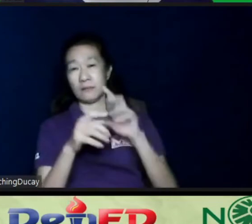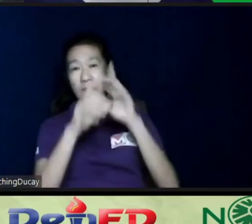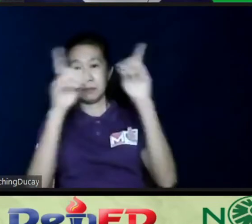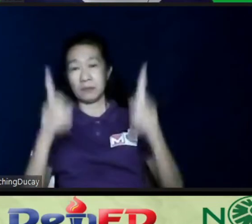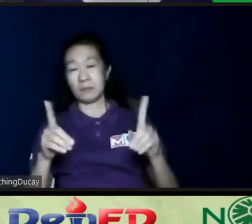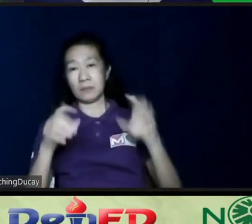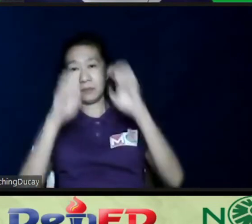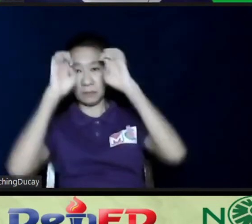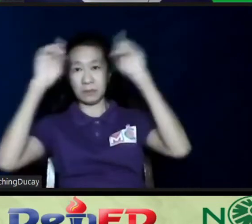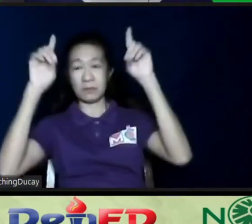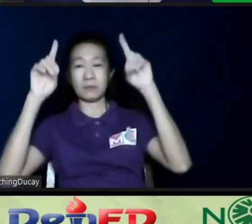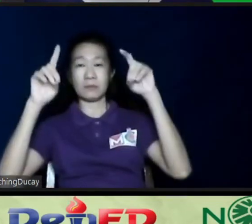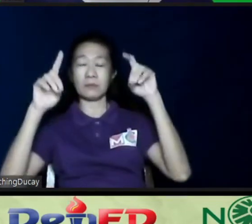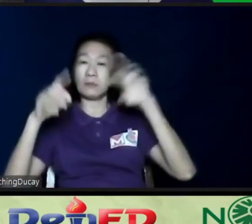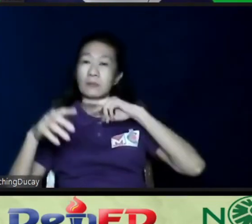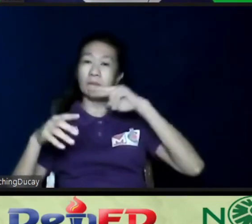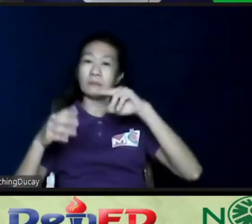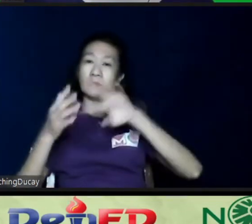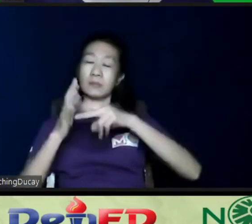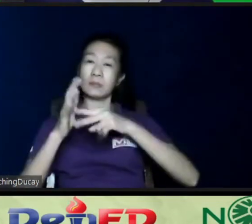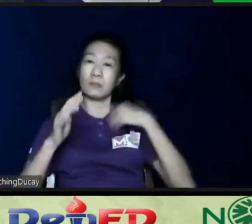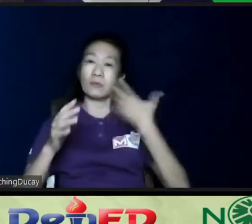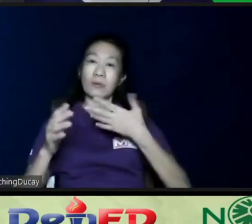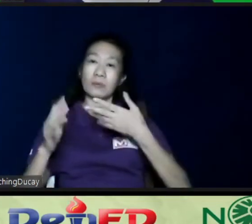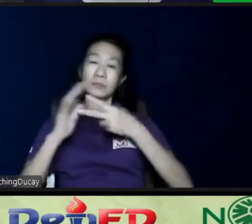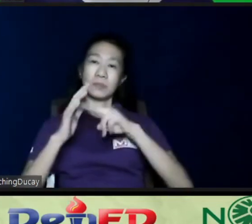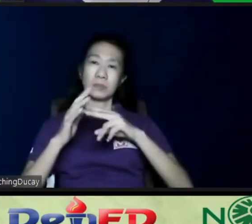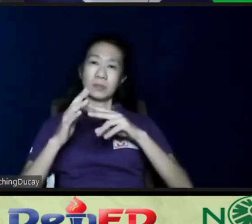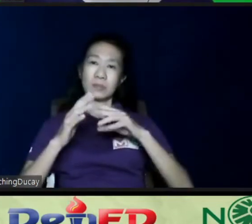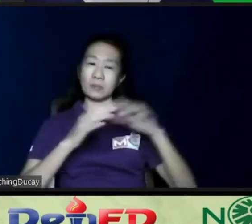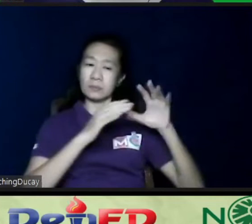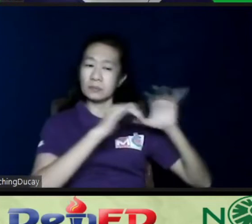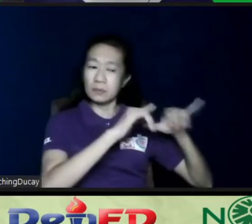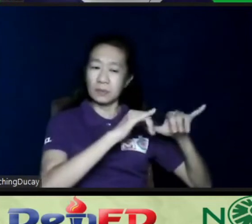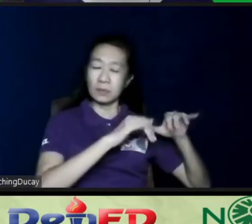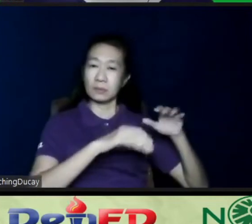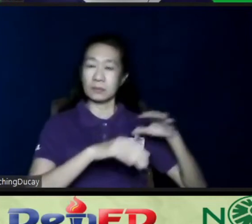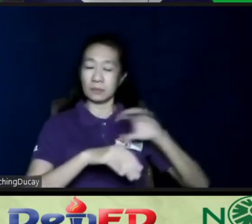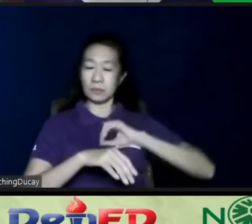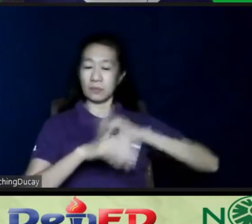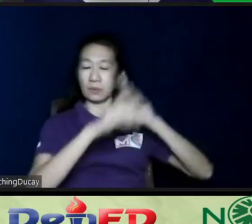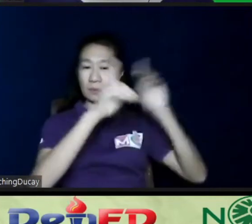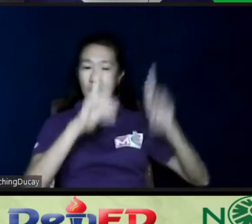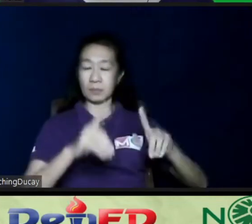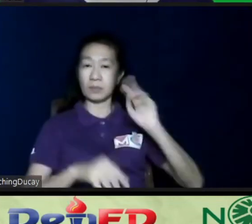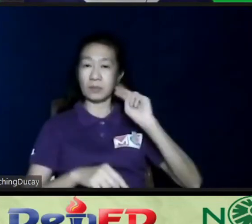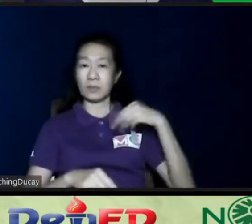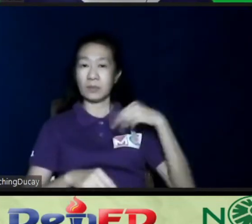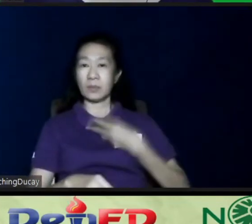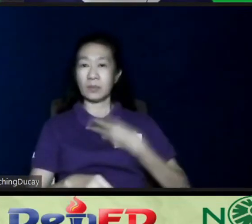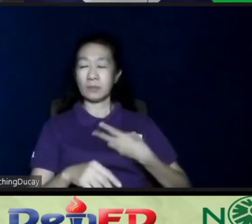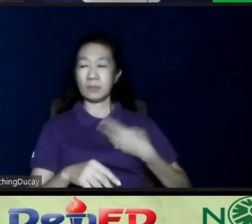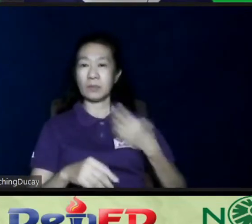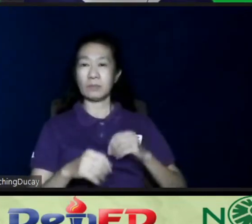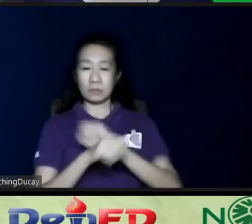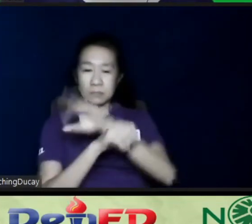sabihin na yung ating activities ay confined lang sa department natin. Kailangan po tayo ay mag-reach out sa